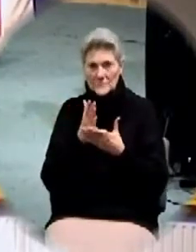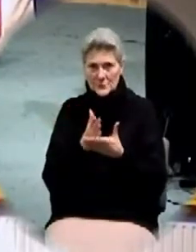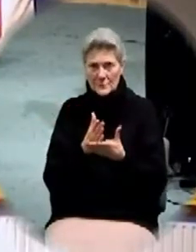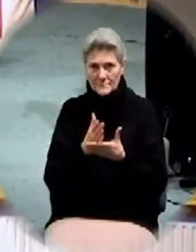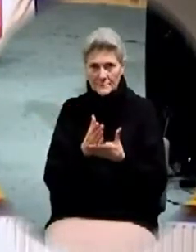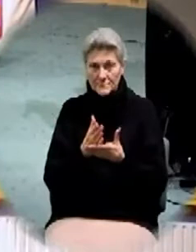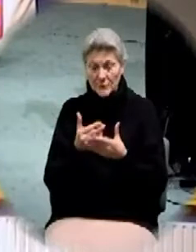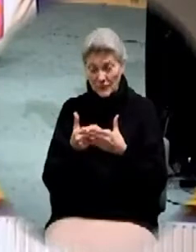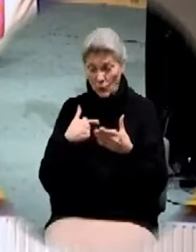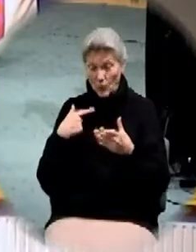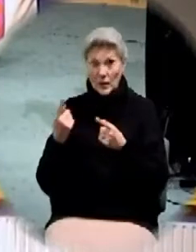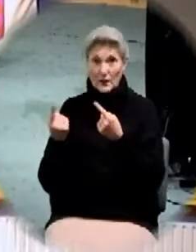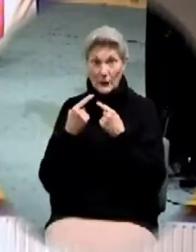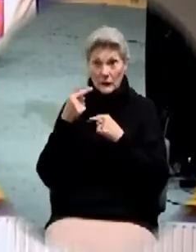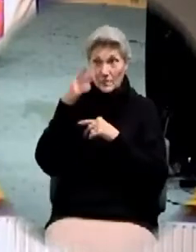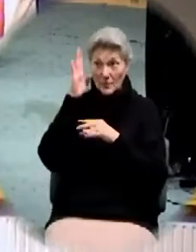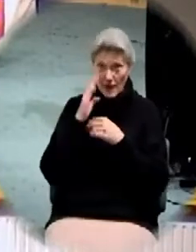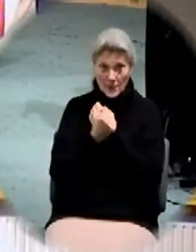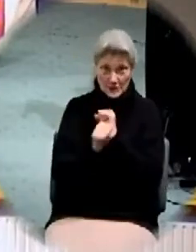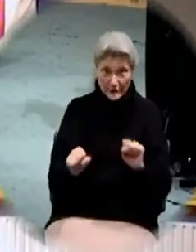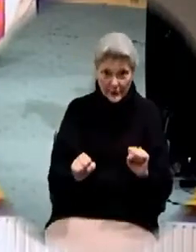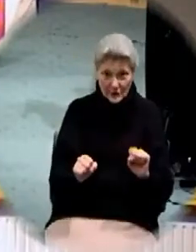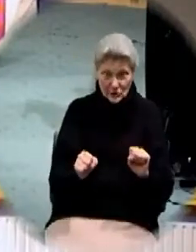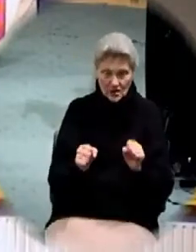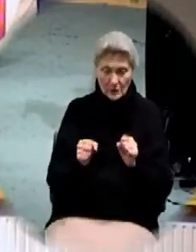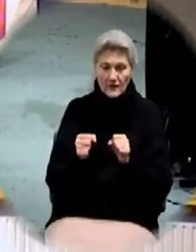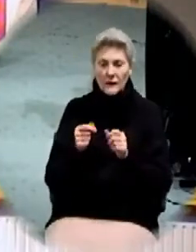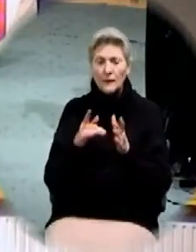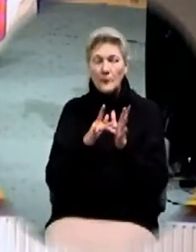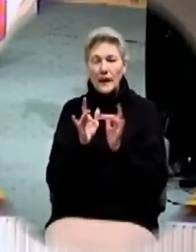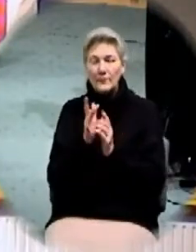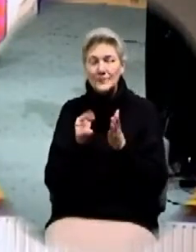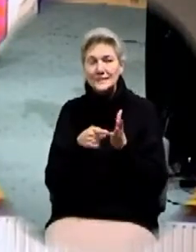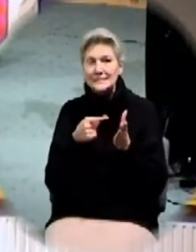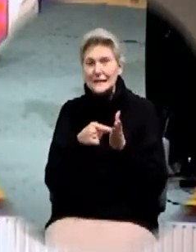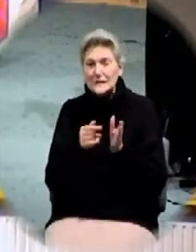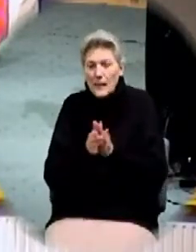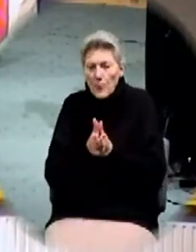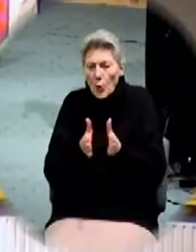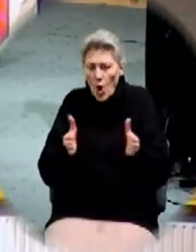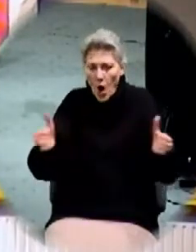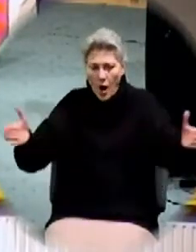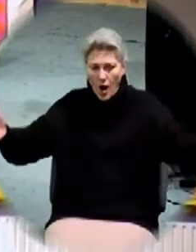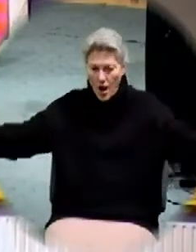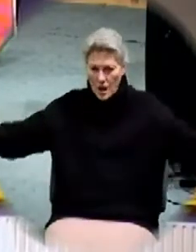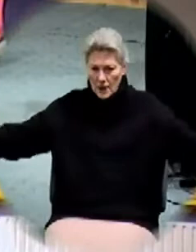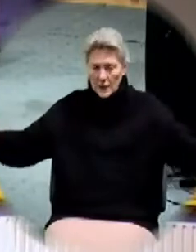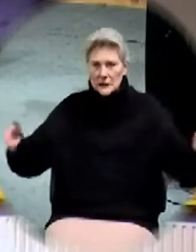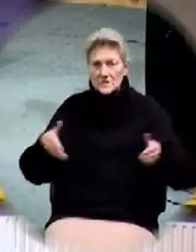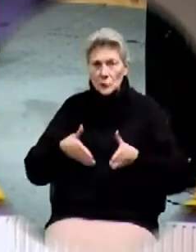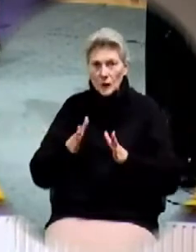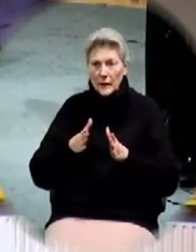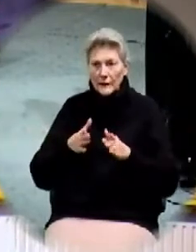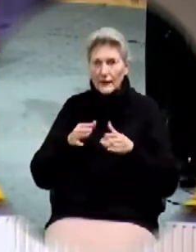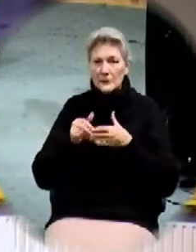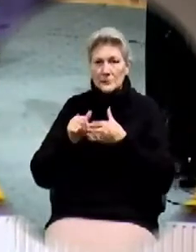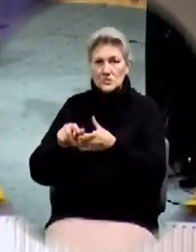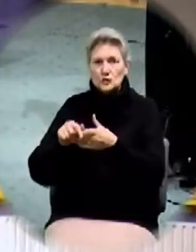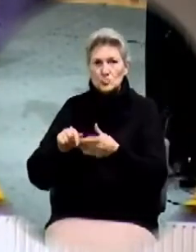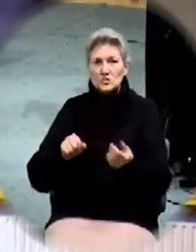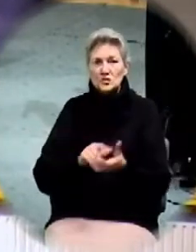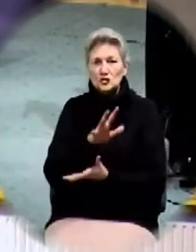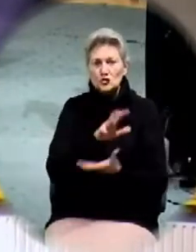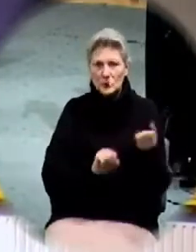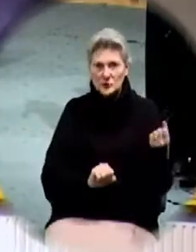way that leads to destruction. And many there be find it.